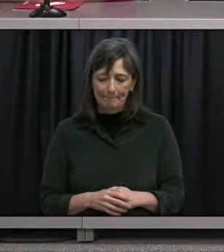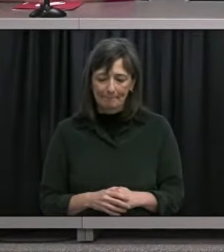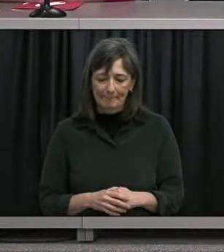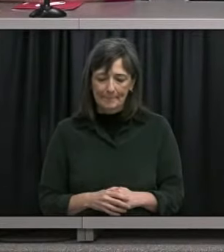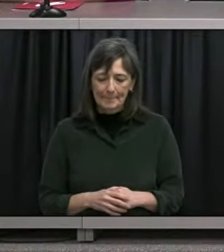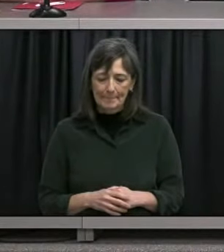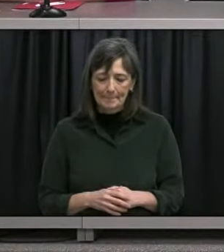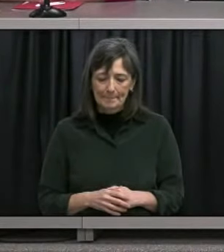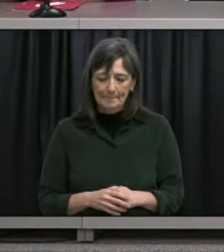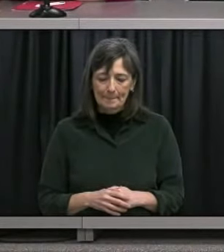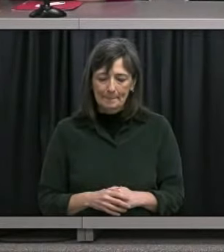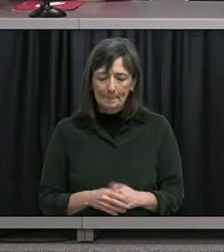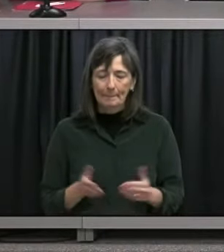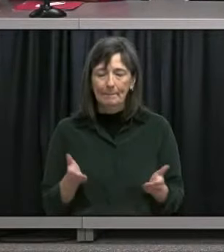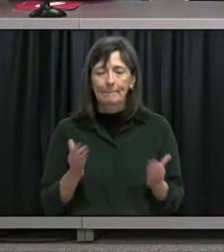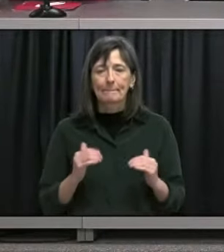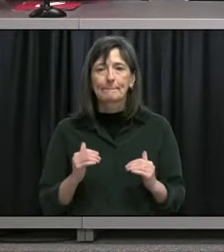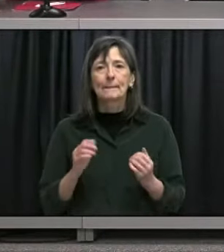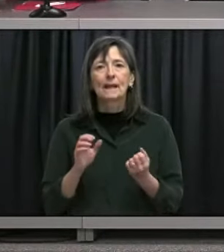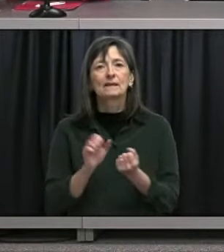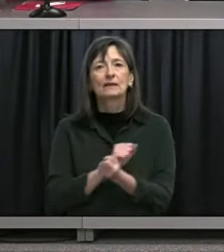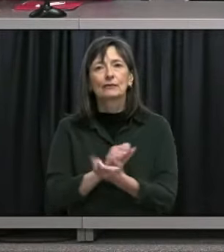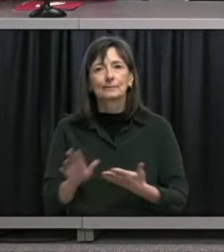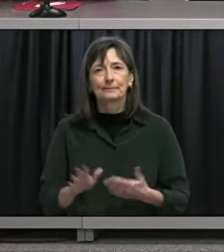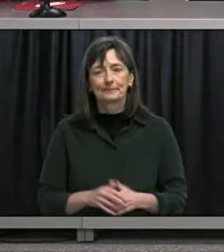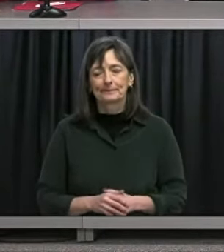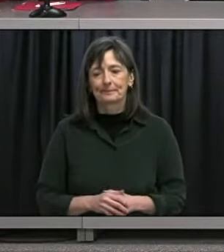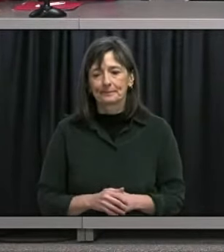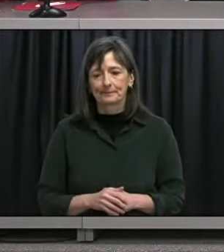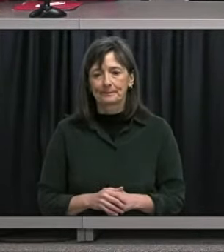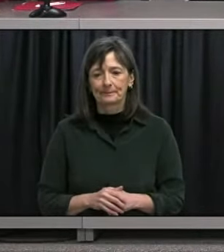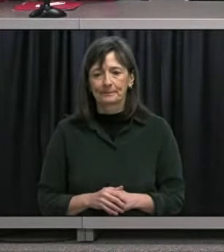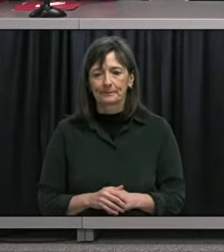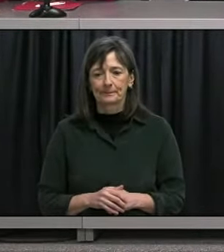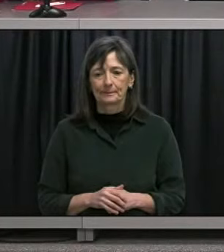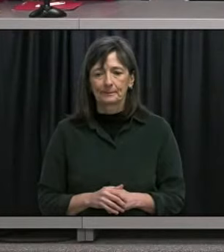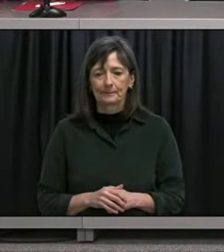our next questions are from Peter Jackson with the telegram please go ahead